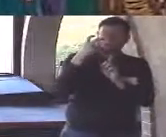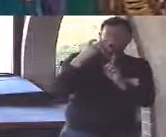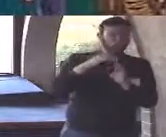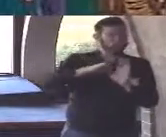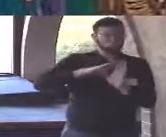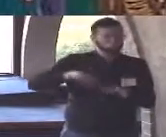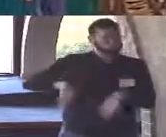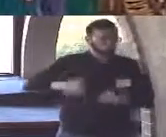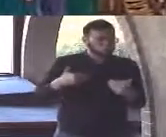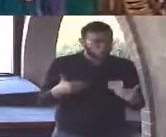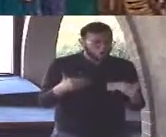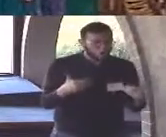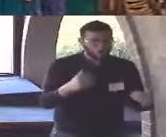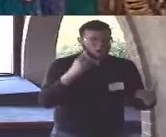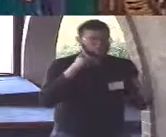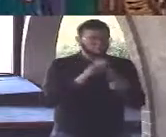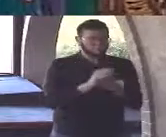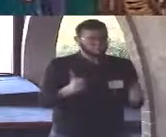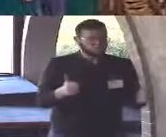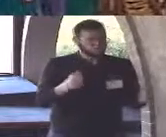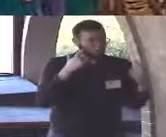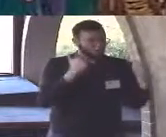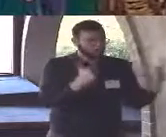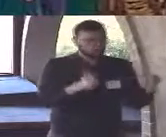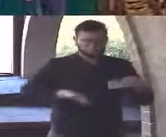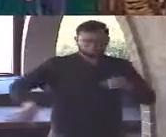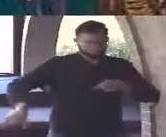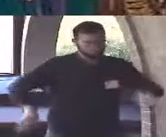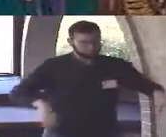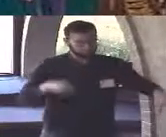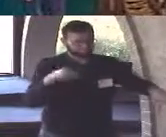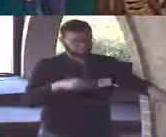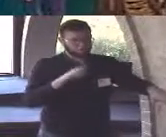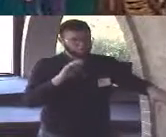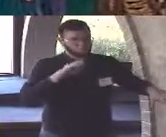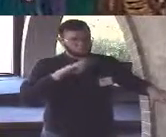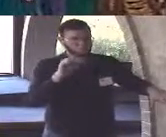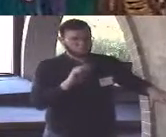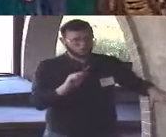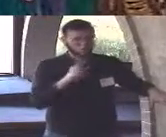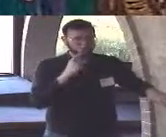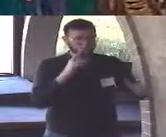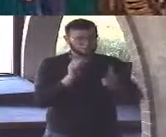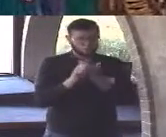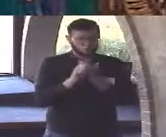Barthes idea is this the author is dead